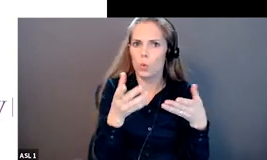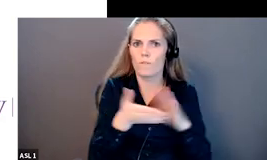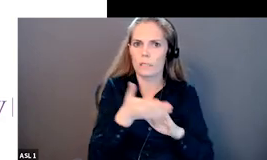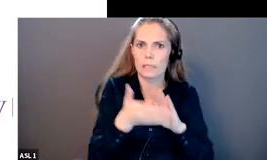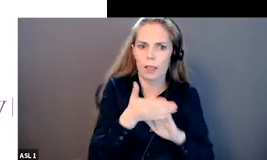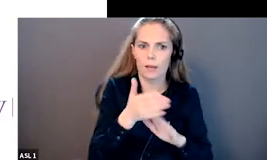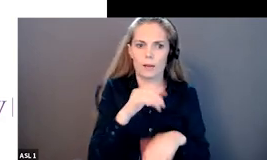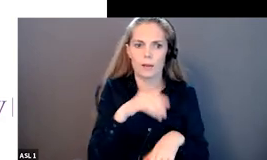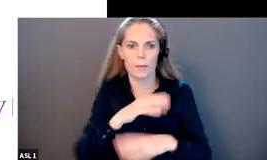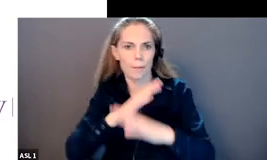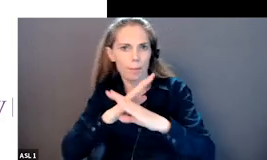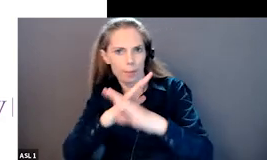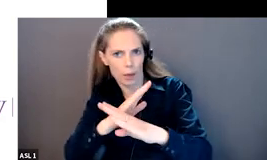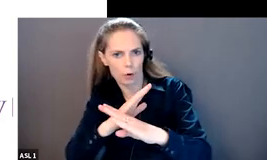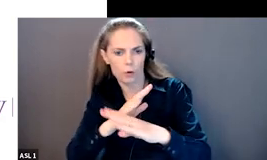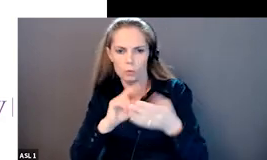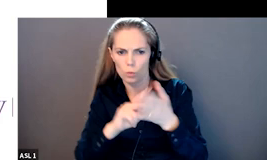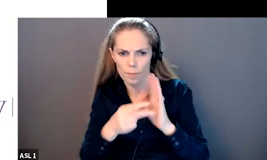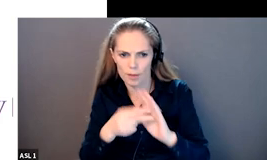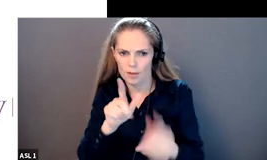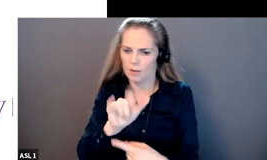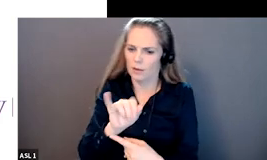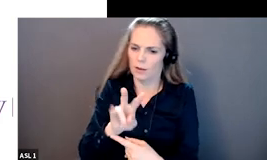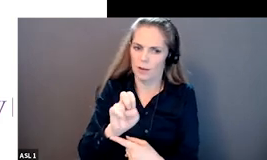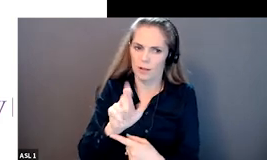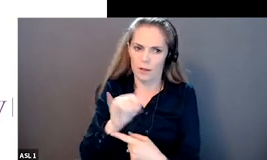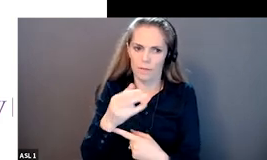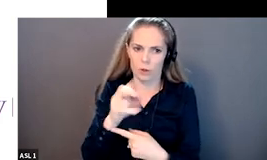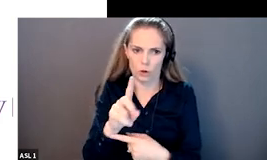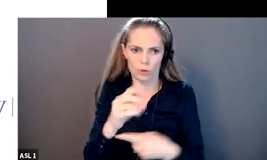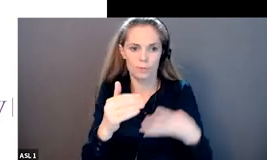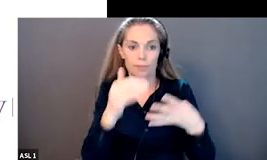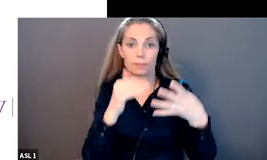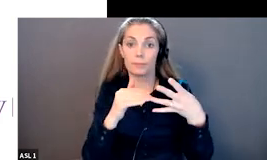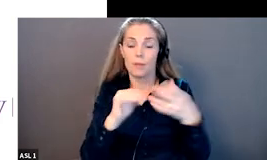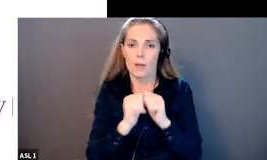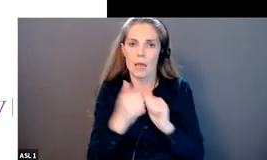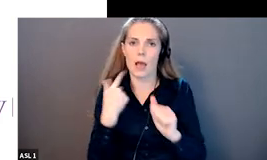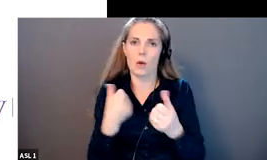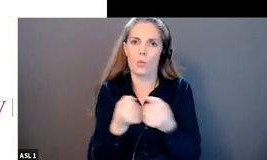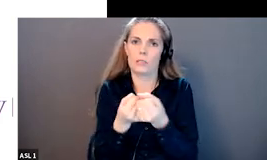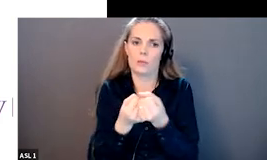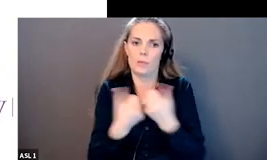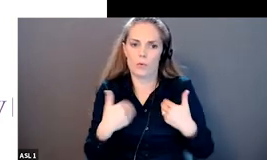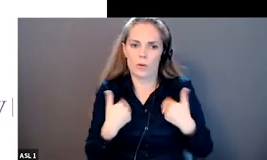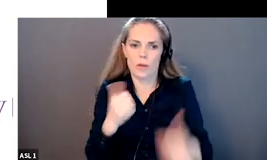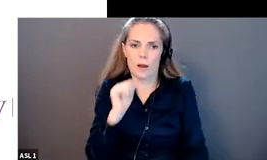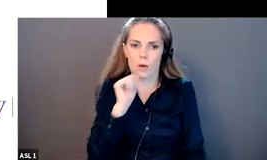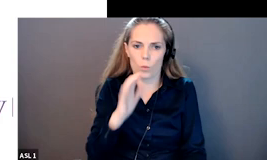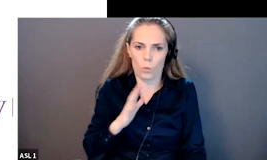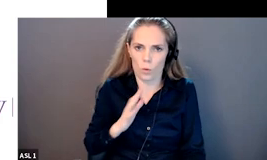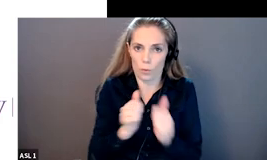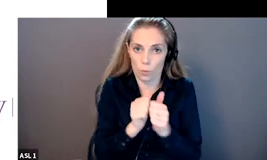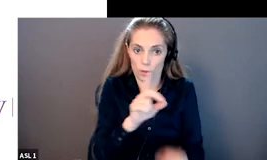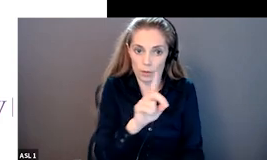identify how we're supporting young women with disabilities through knowledge mobilization including a self-advocacy tool and knowledge